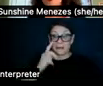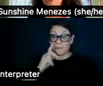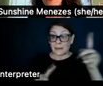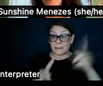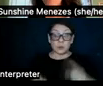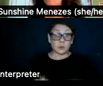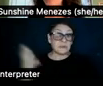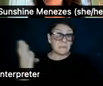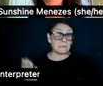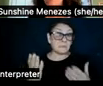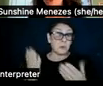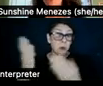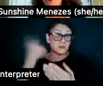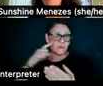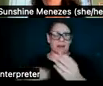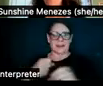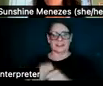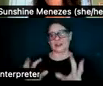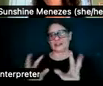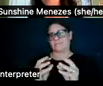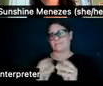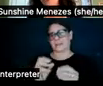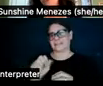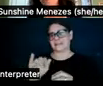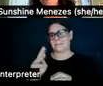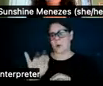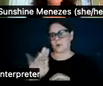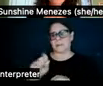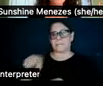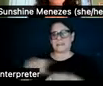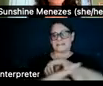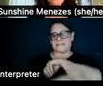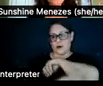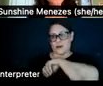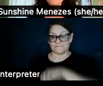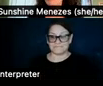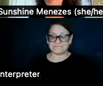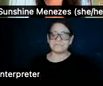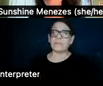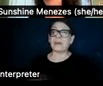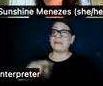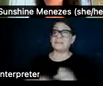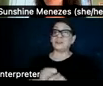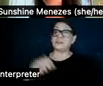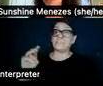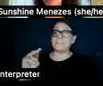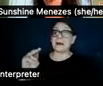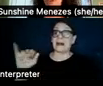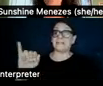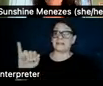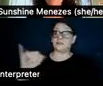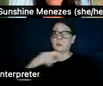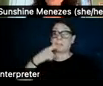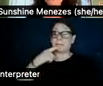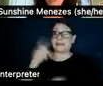submit proposals for this year's symposium, which will be held this fall. This year's Metcalf Institute public lecture